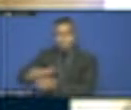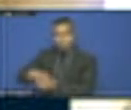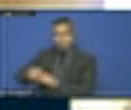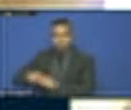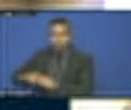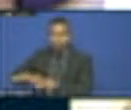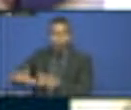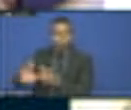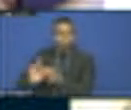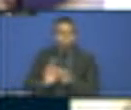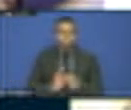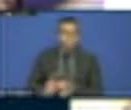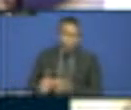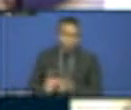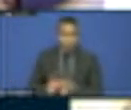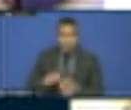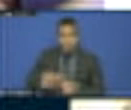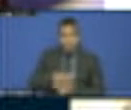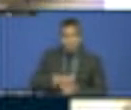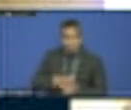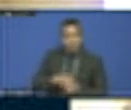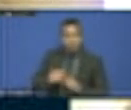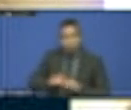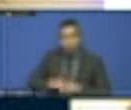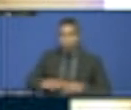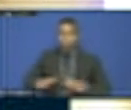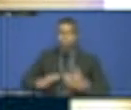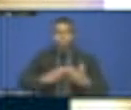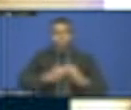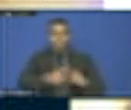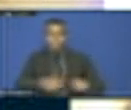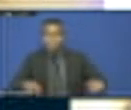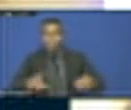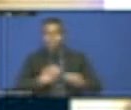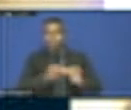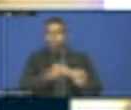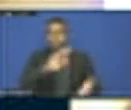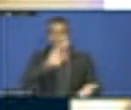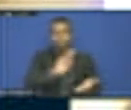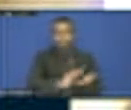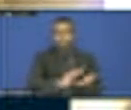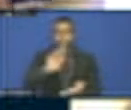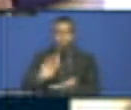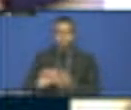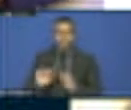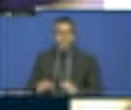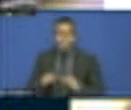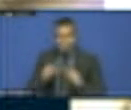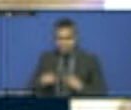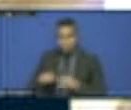we can come closer to solving the issues of the SDGs. Secondly, there was a question about waste management.